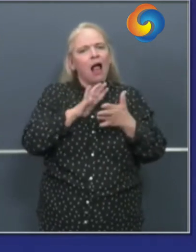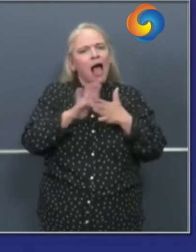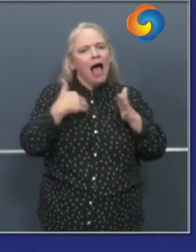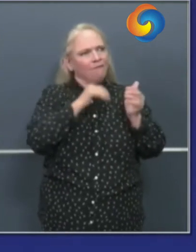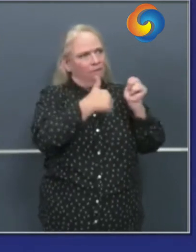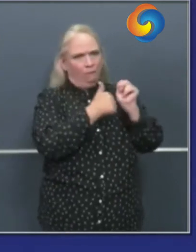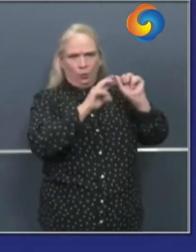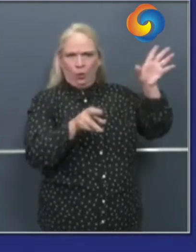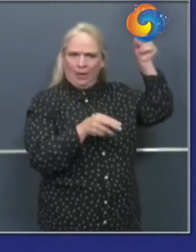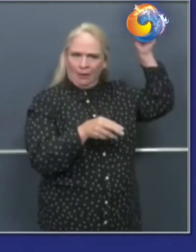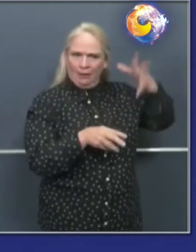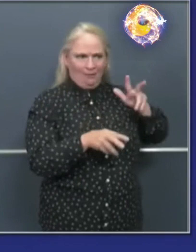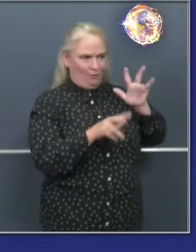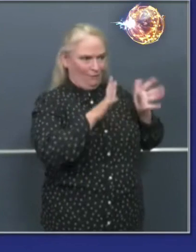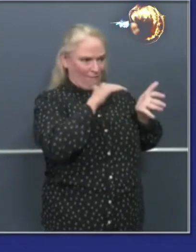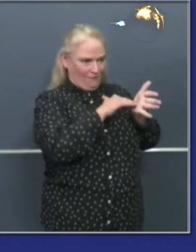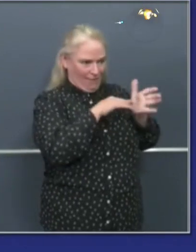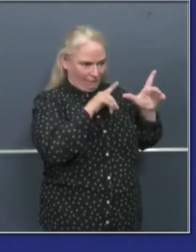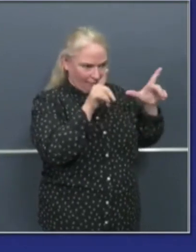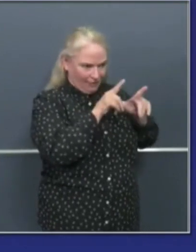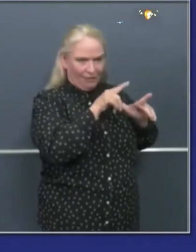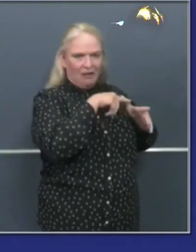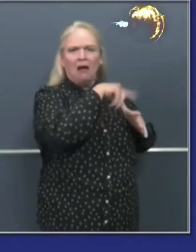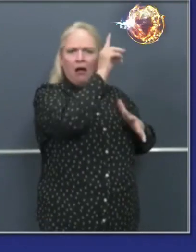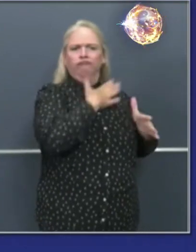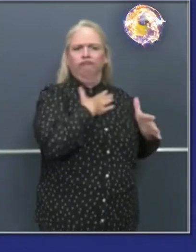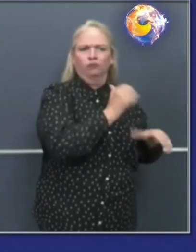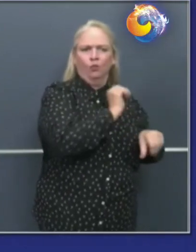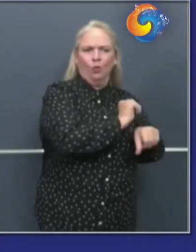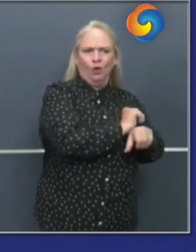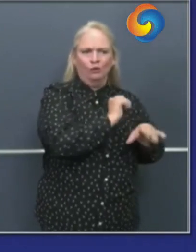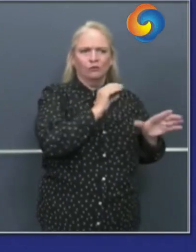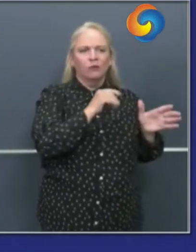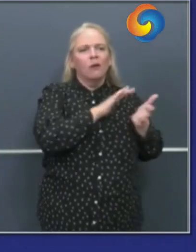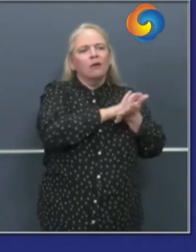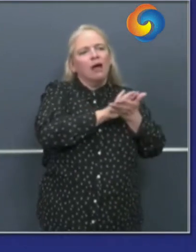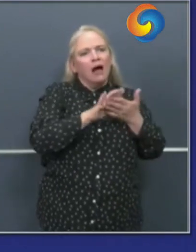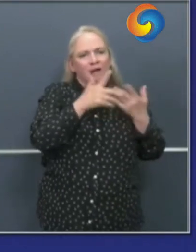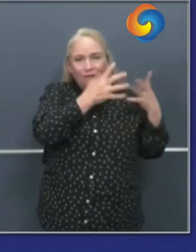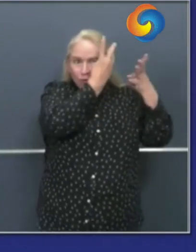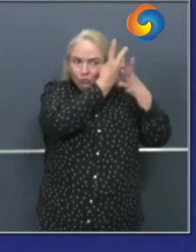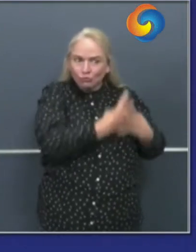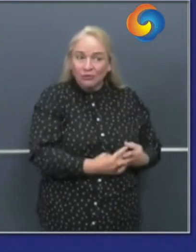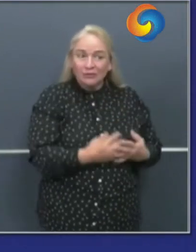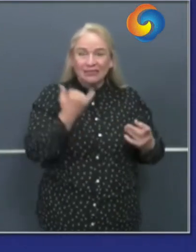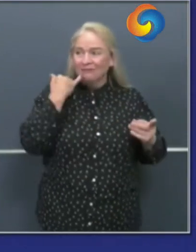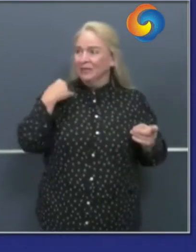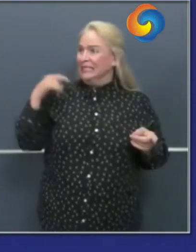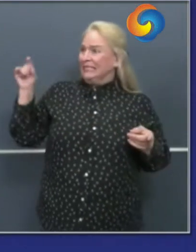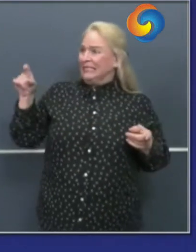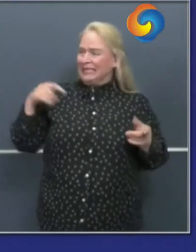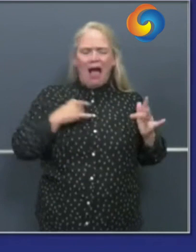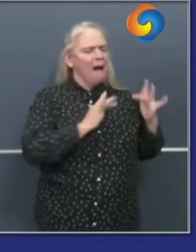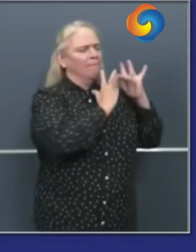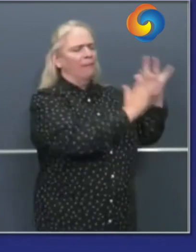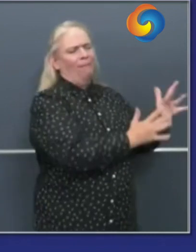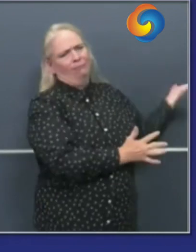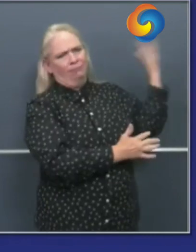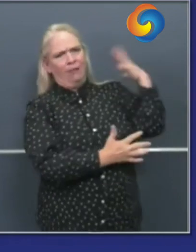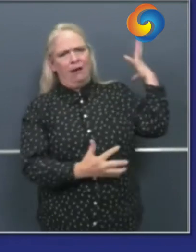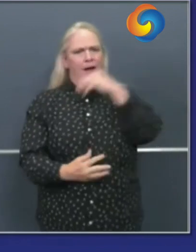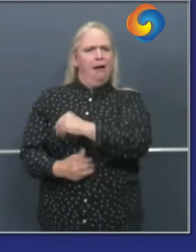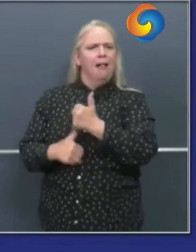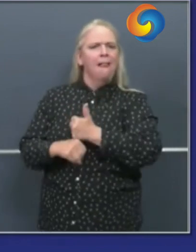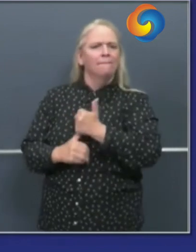uh that helped us with some of our skilled nursing facilities our adult day care facilities they're actually helping us currently uh